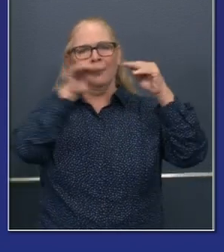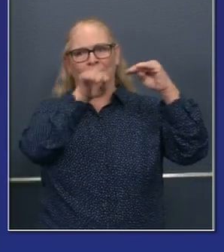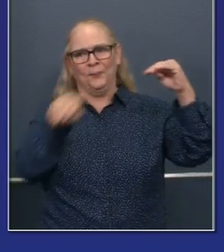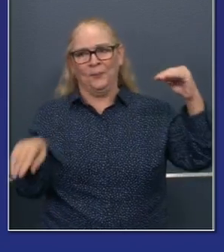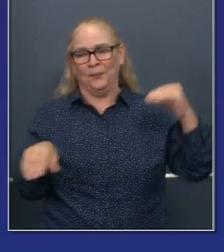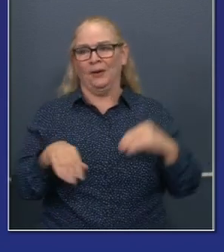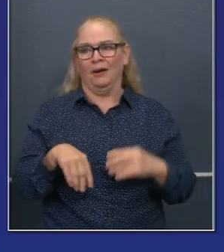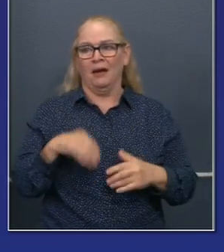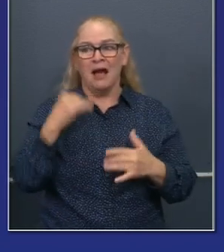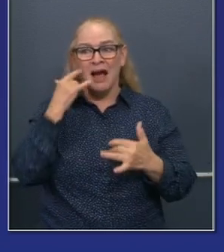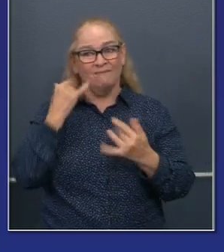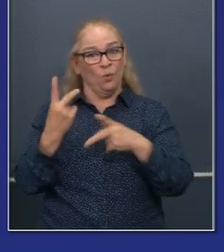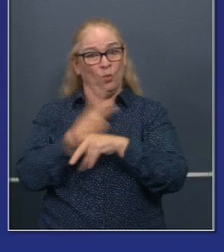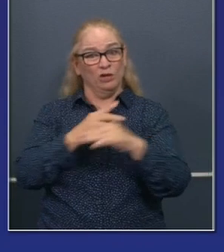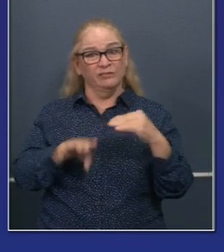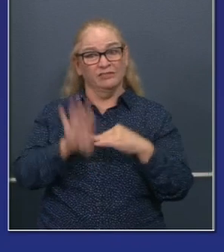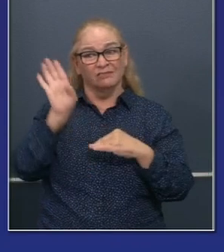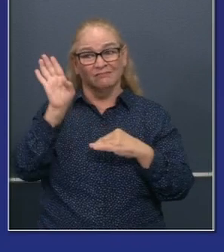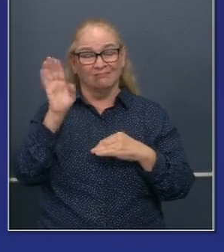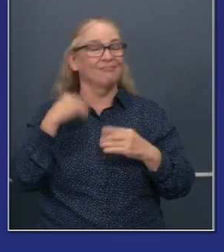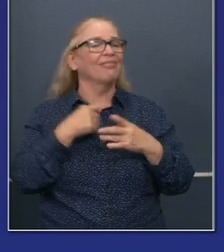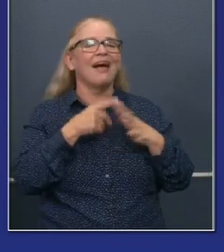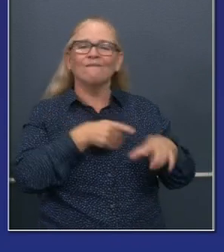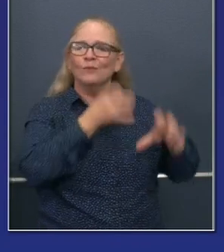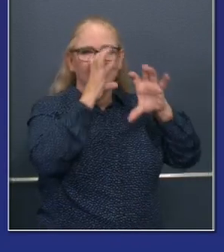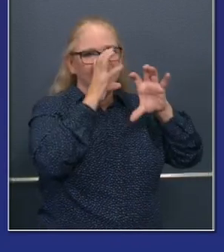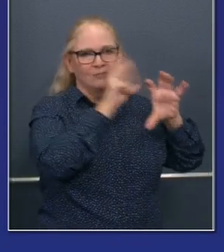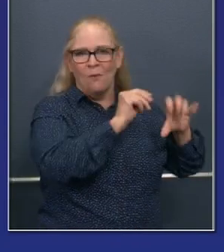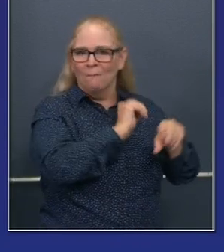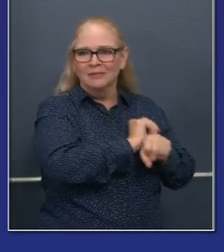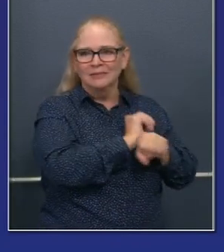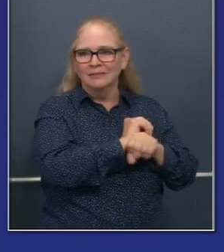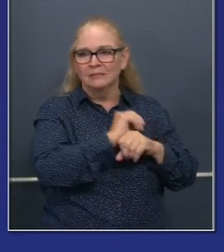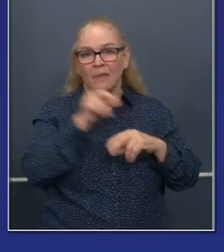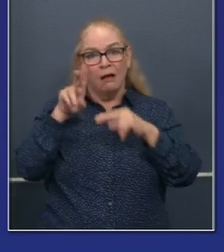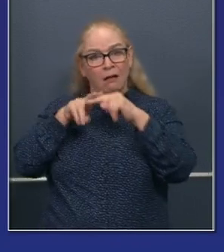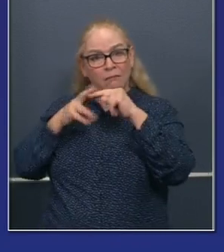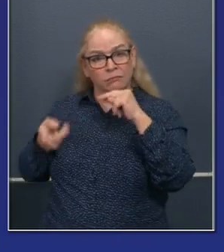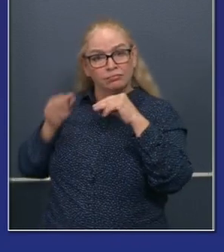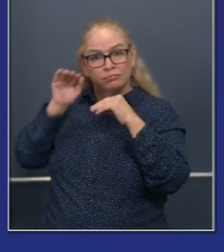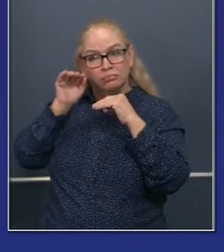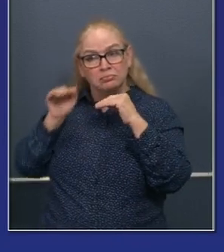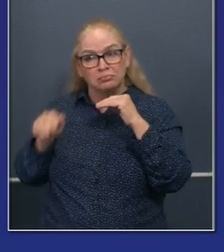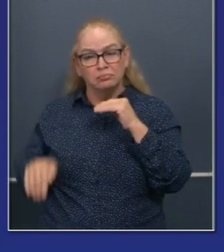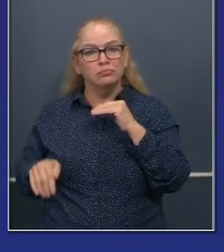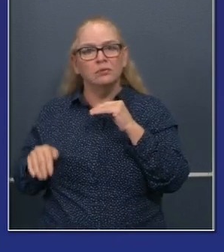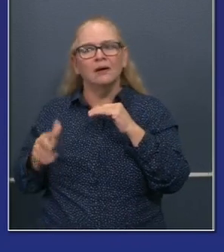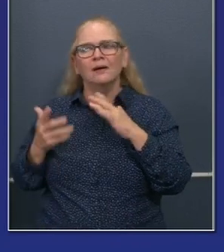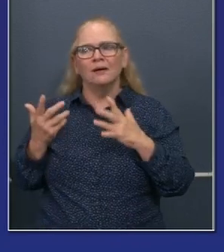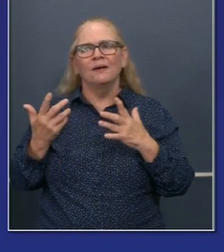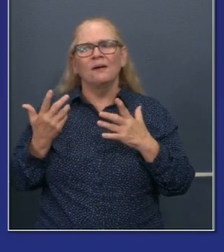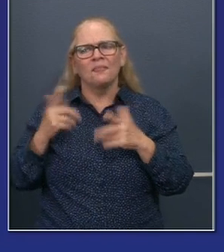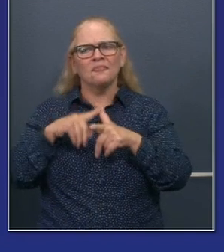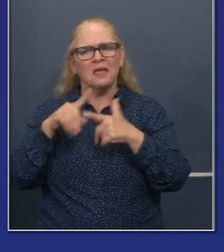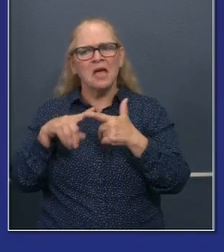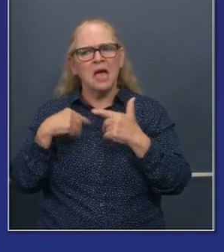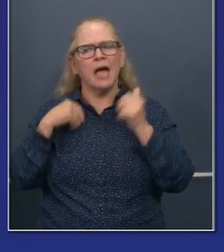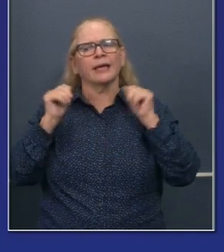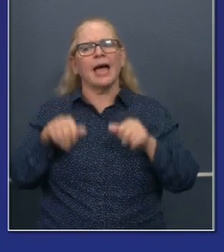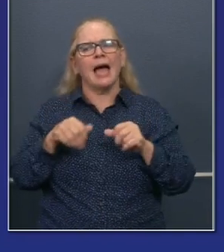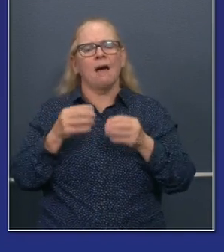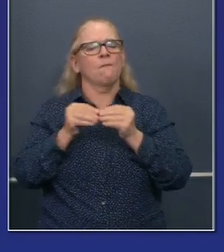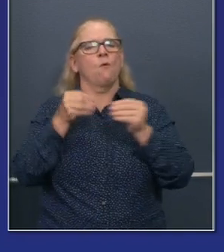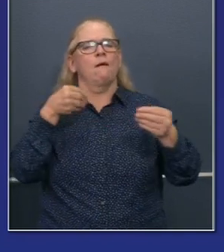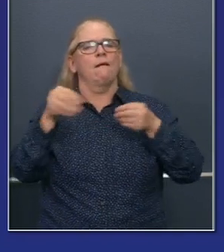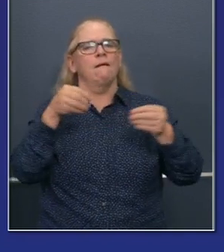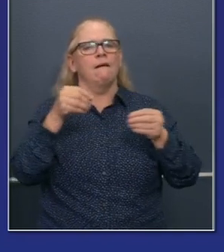things used to be. And that's why we have to be very cautious and very deliberative as we begin the modification. Now